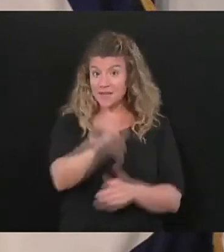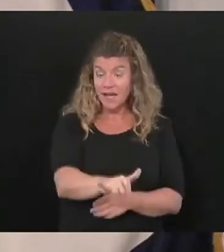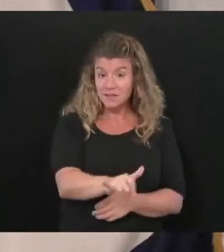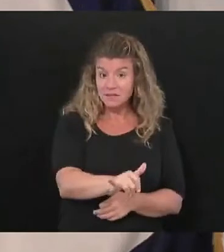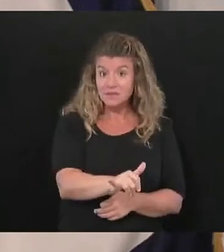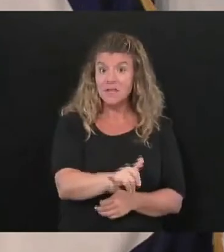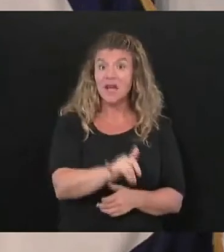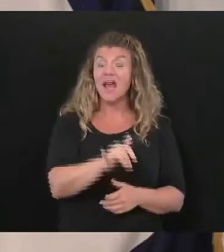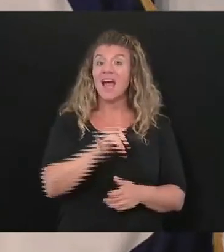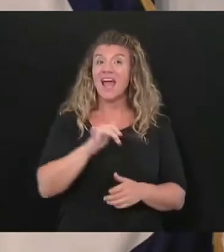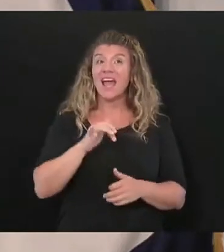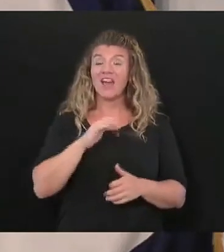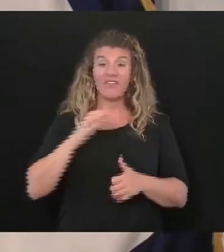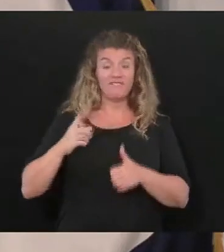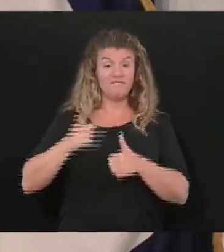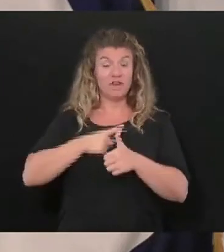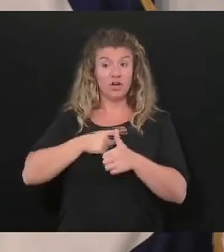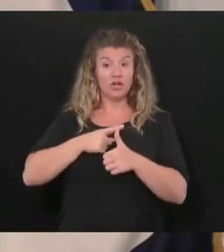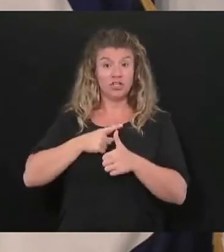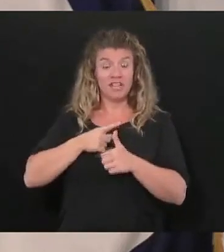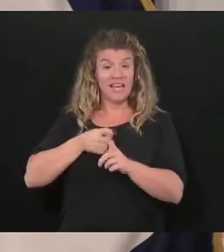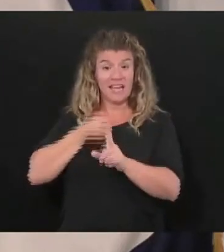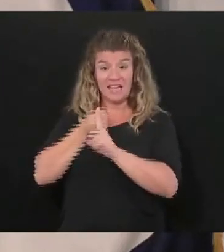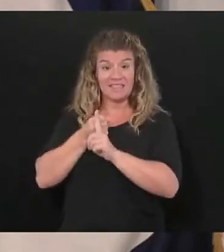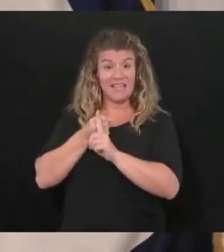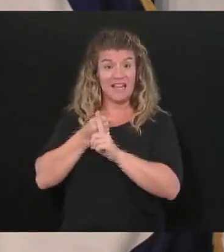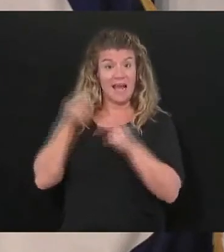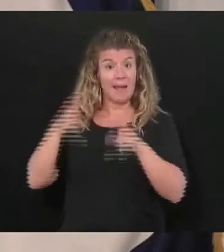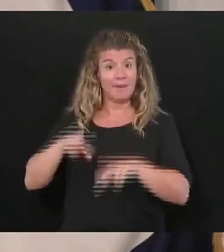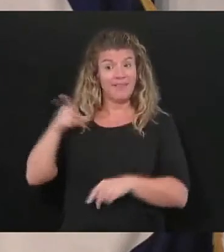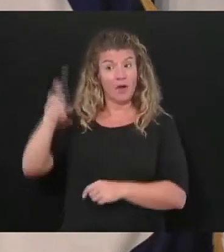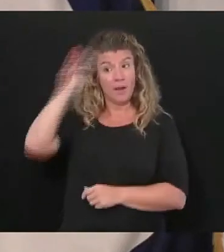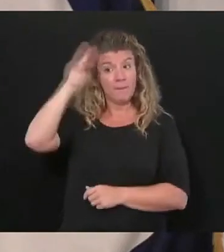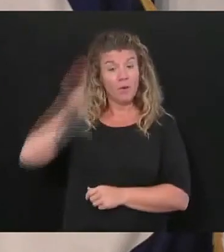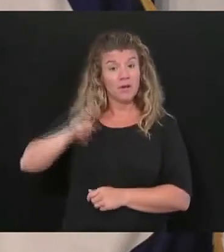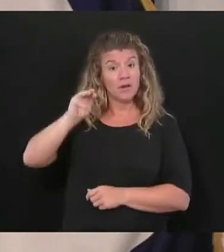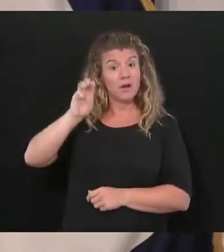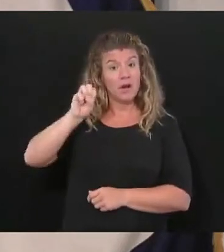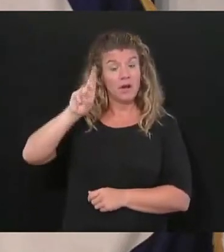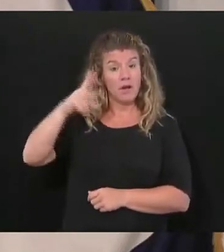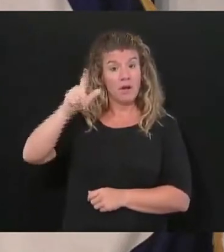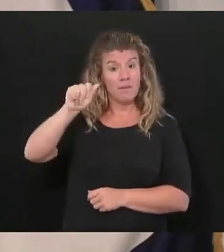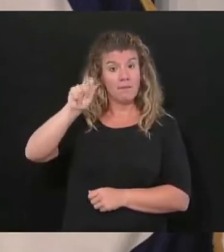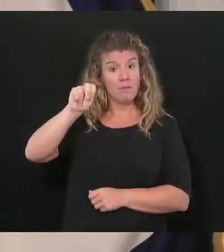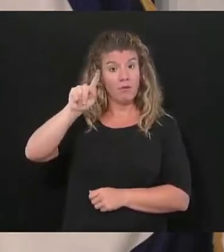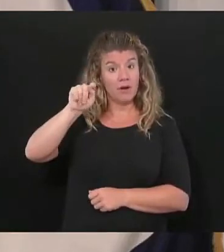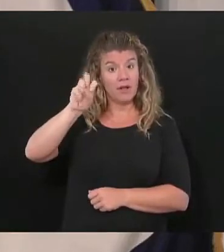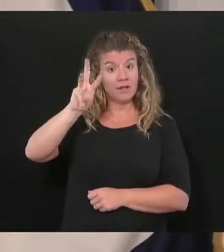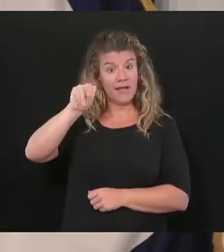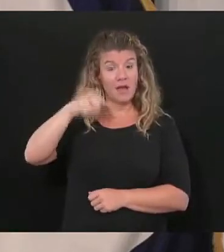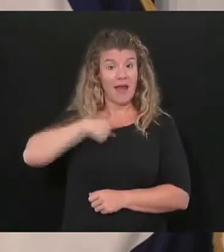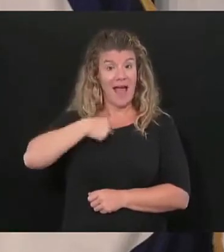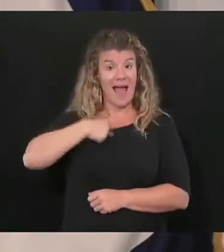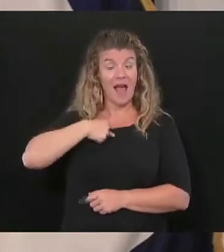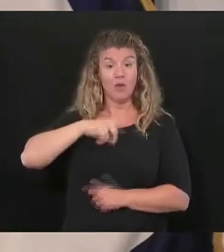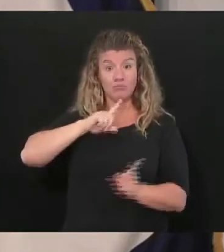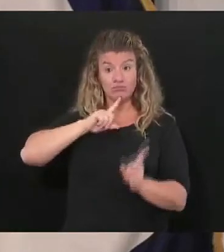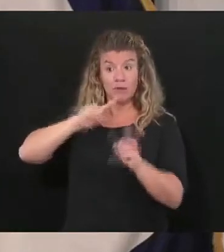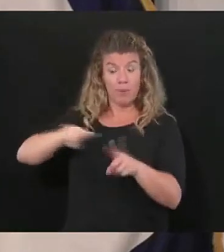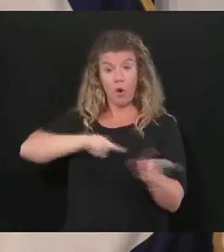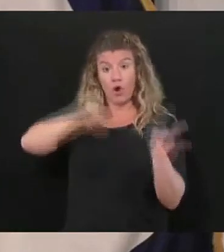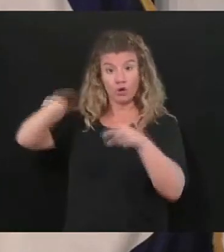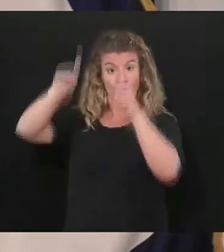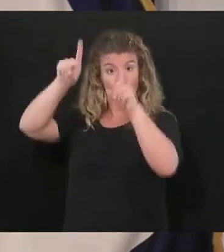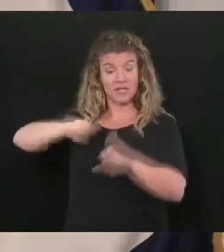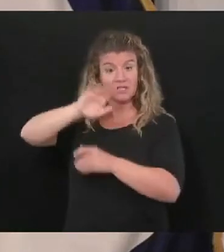in the first incident in Morgantown you know I said go test everybody there and the